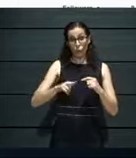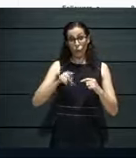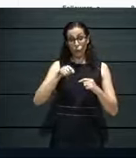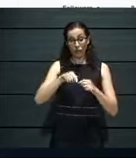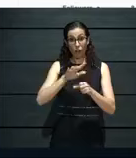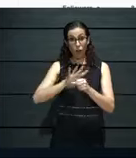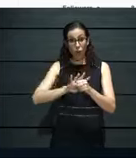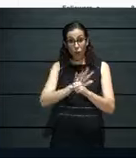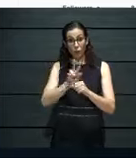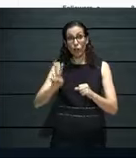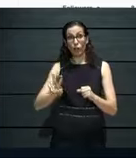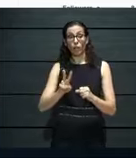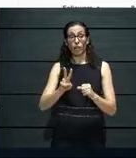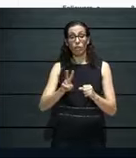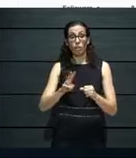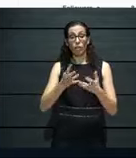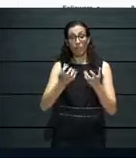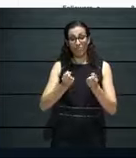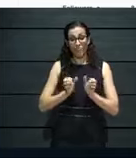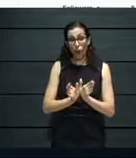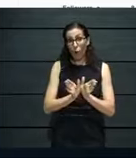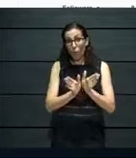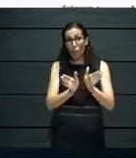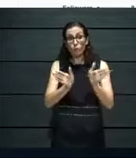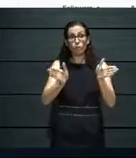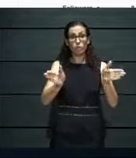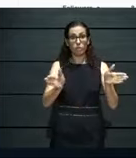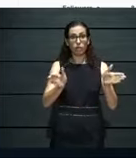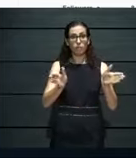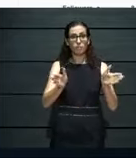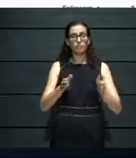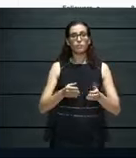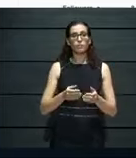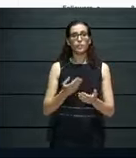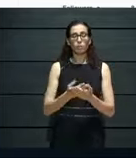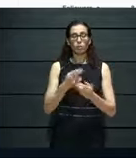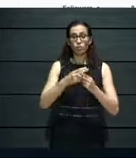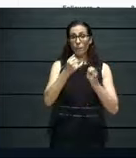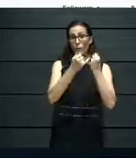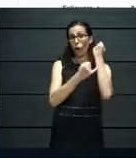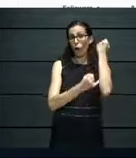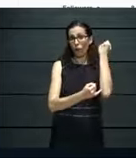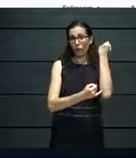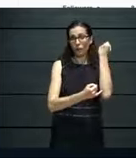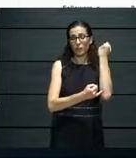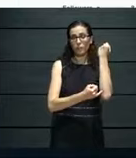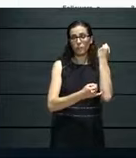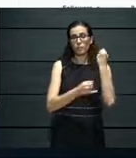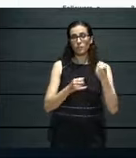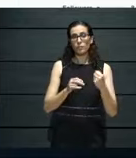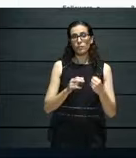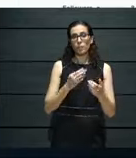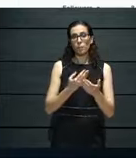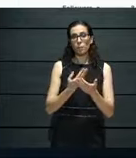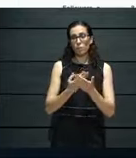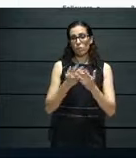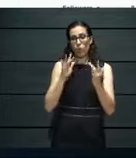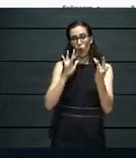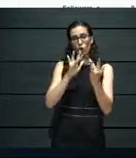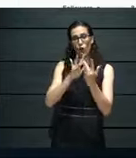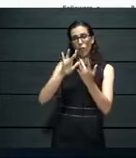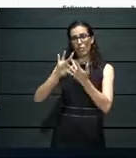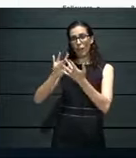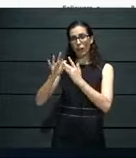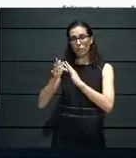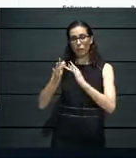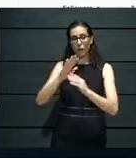pandemic gave us the chance to, to, um, do the online parts to, to, um, engage audiences through the online